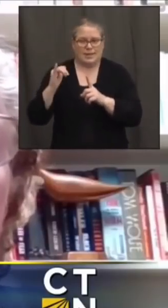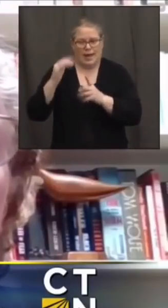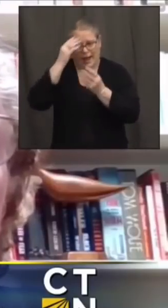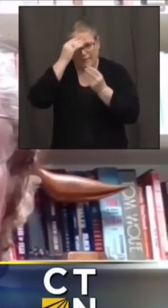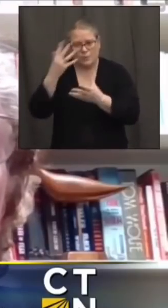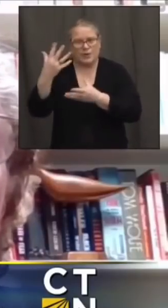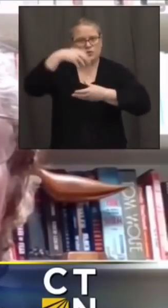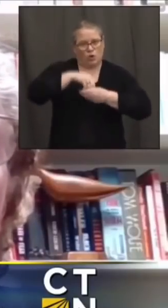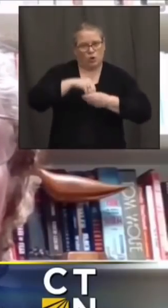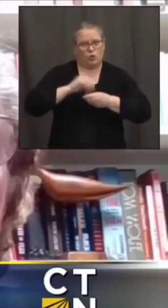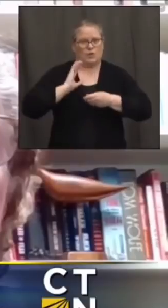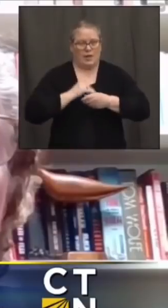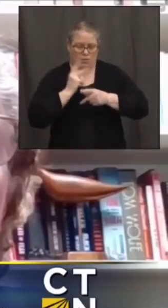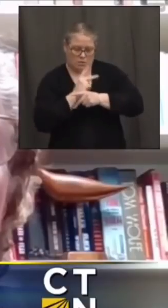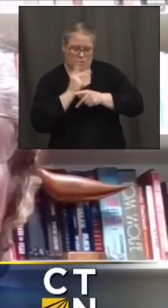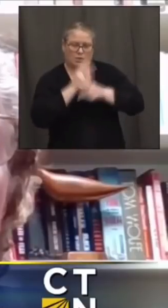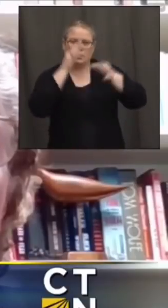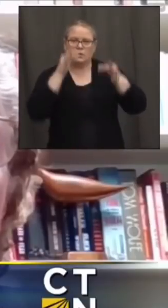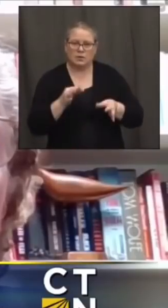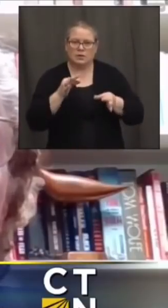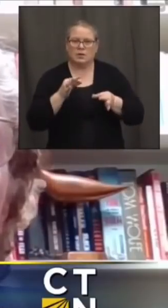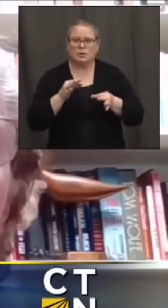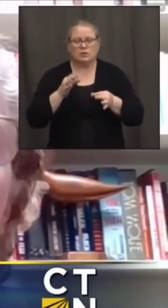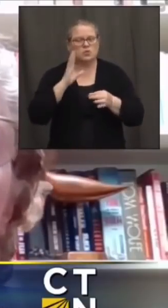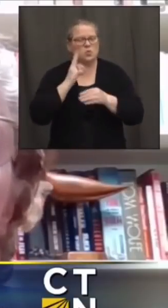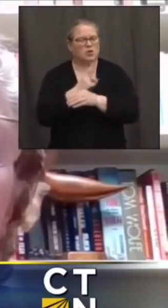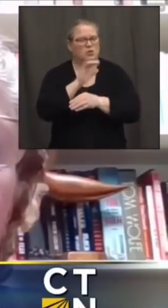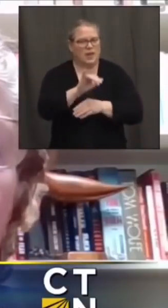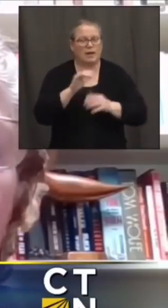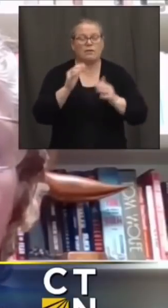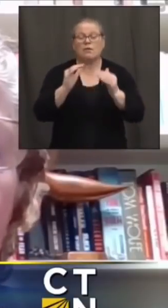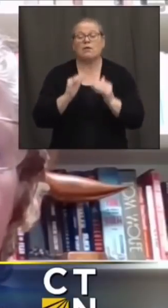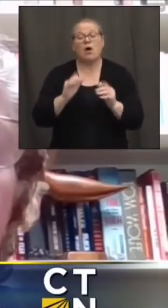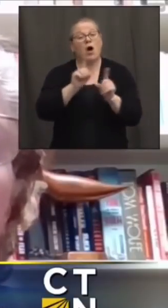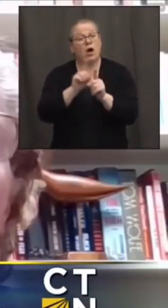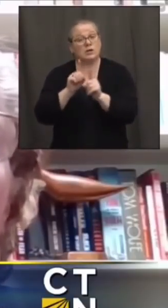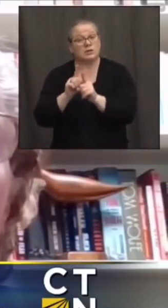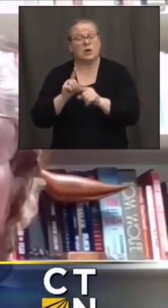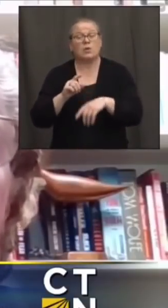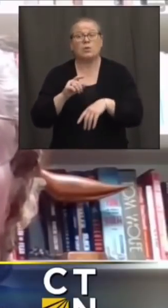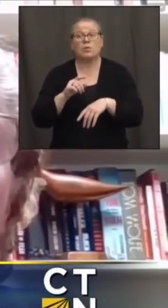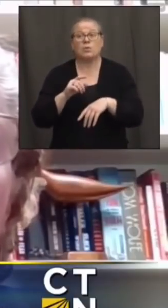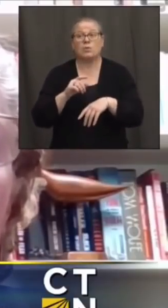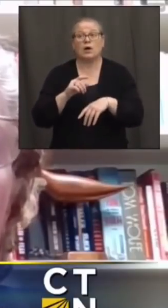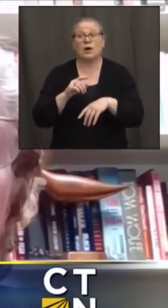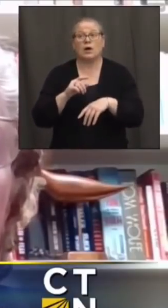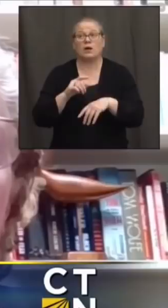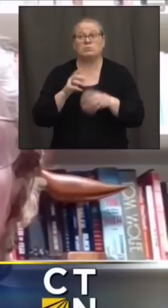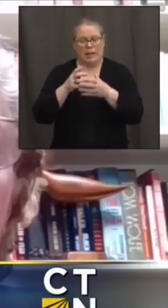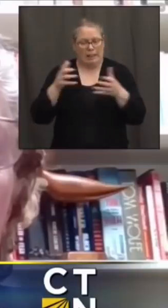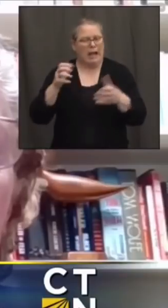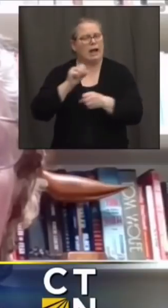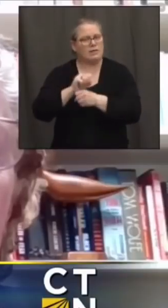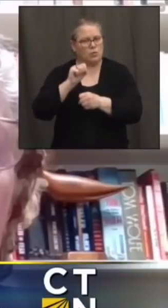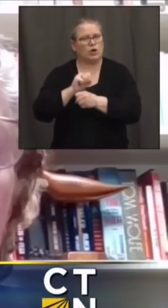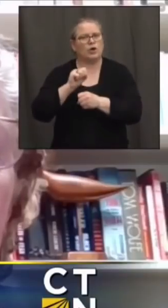the metrics that we'll use we've also done a lot of work in